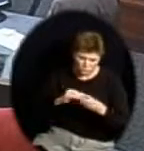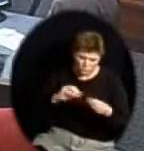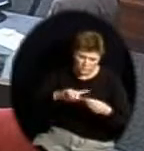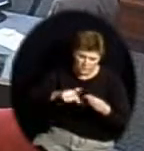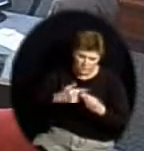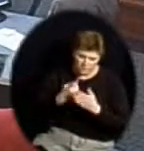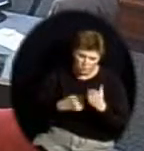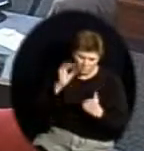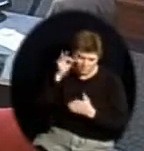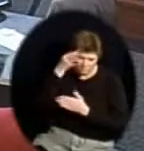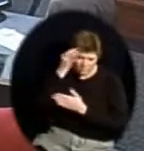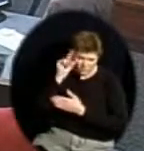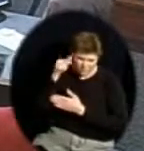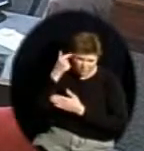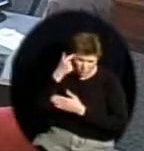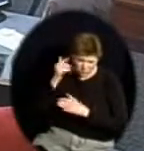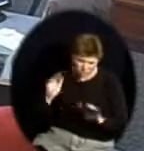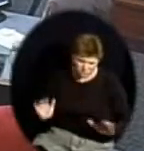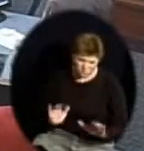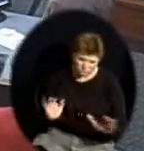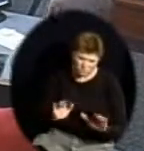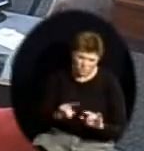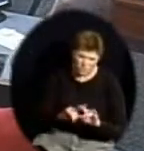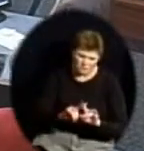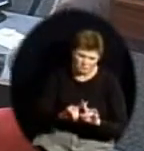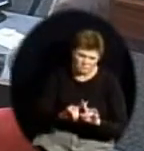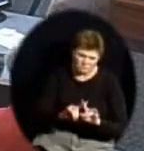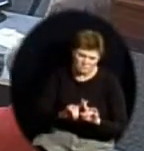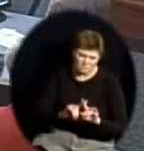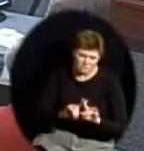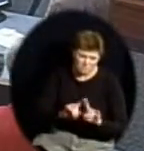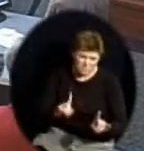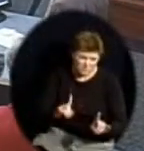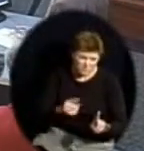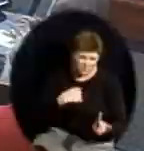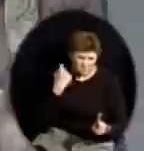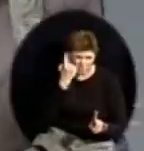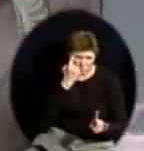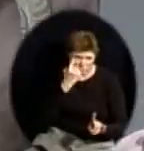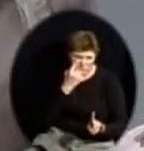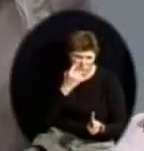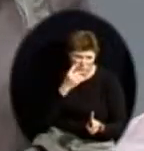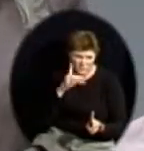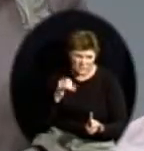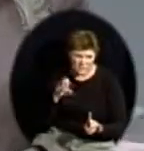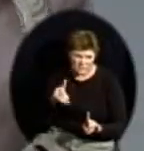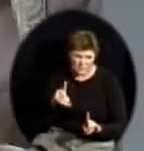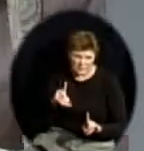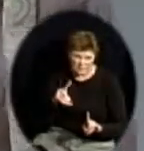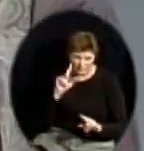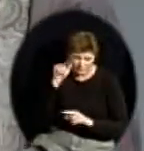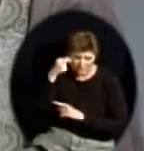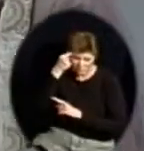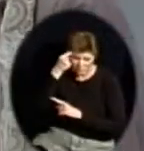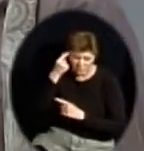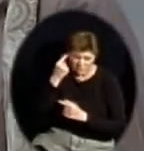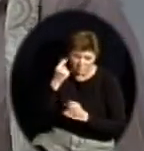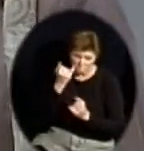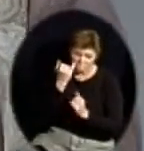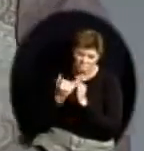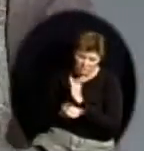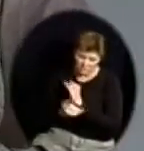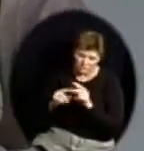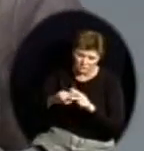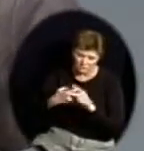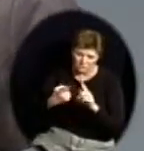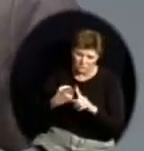started to crack down on that uniformly across all the states? Yes, supposedly. However, we're still seeing some discrepancies in other states. know there